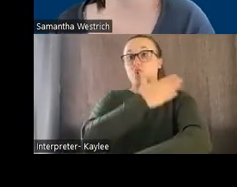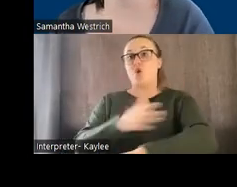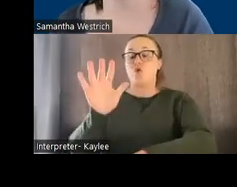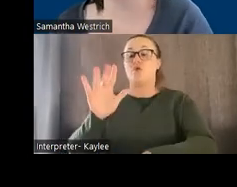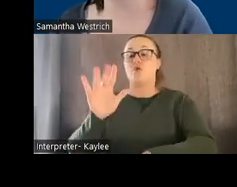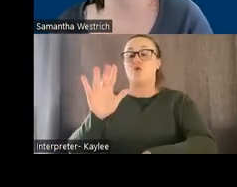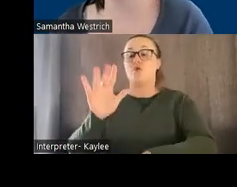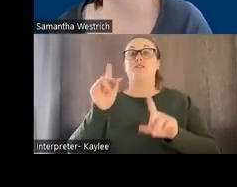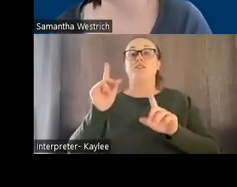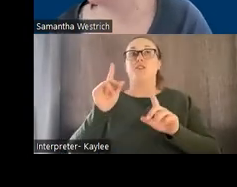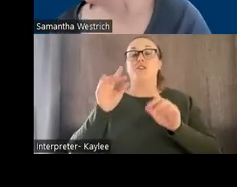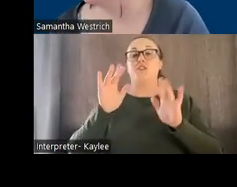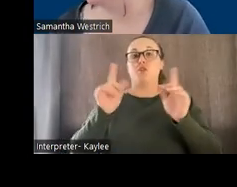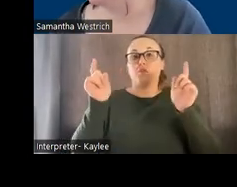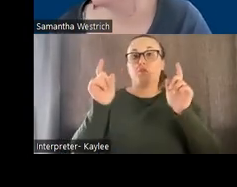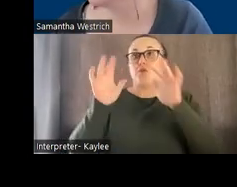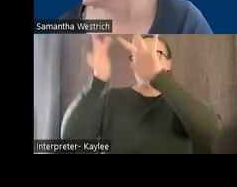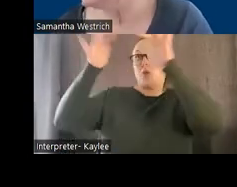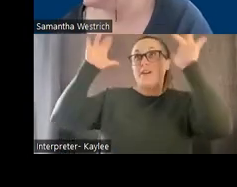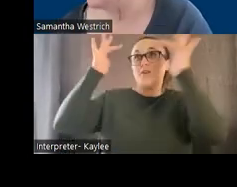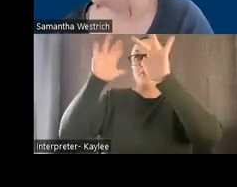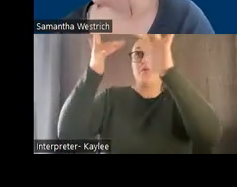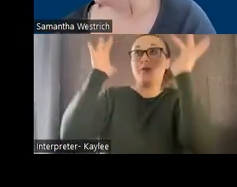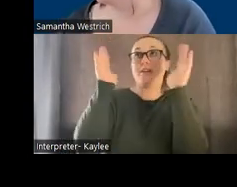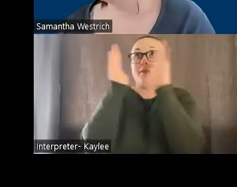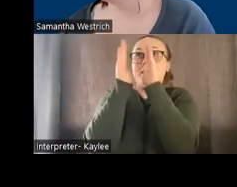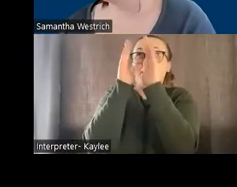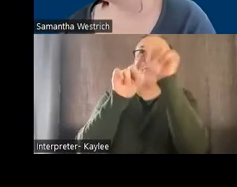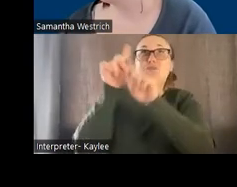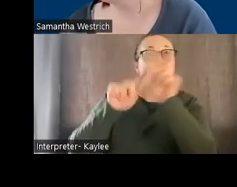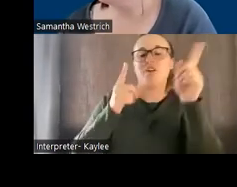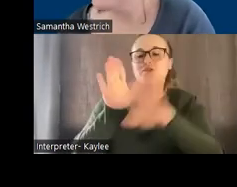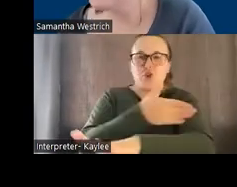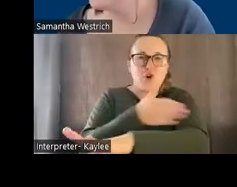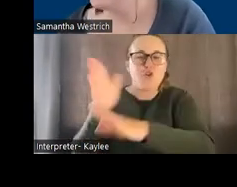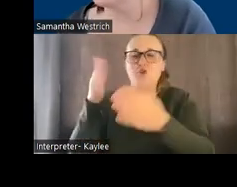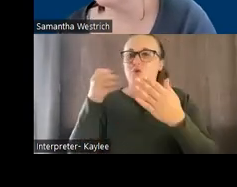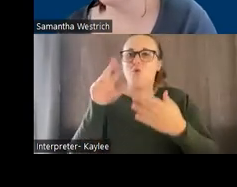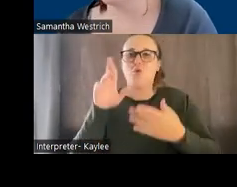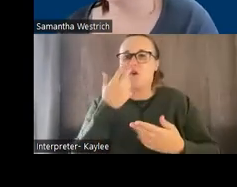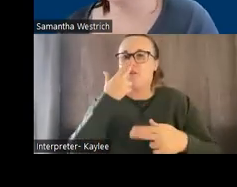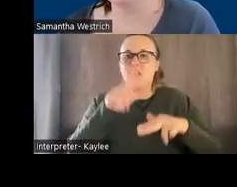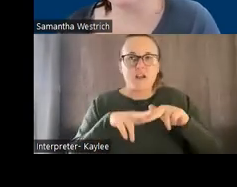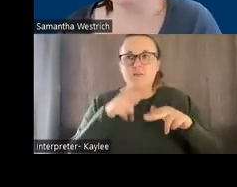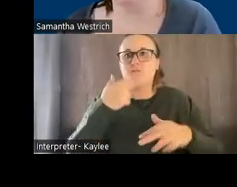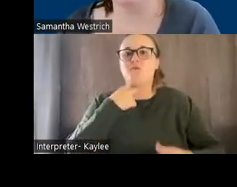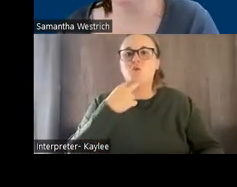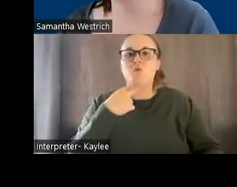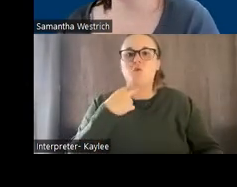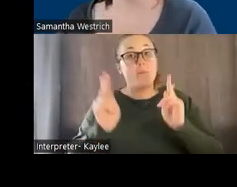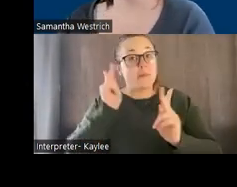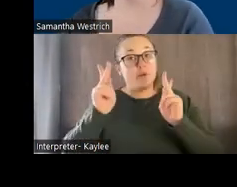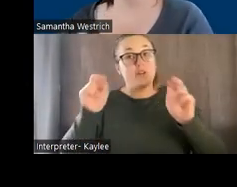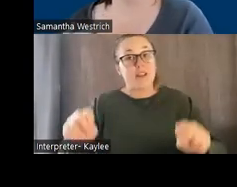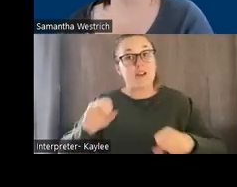star. That's a fun way to kind of record a voice. Or for people, you could record them saying their name.